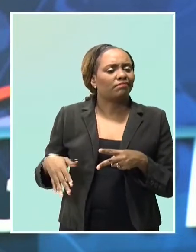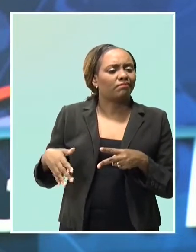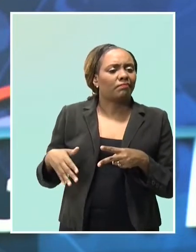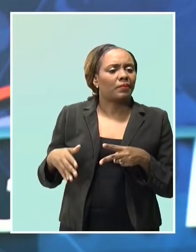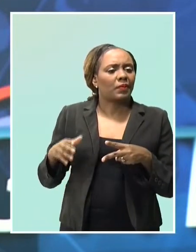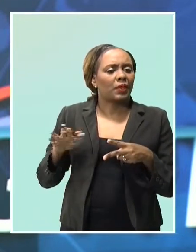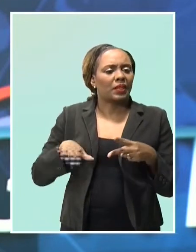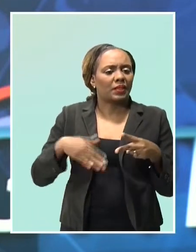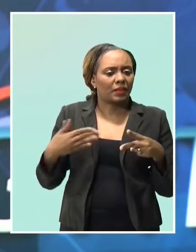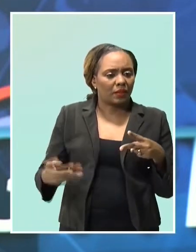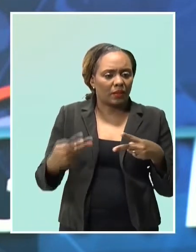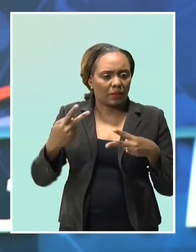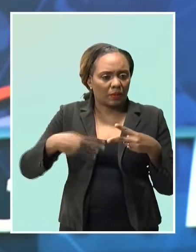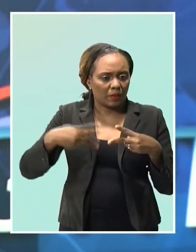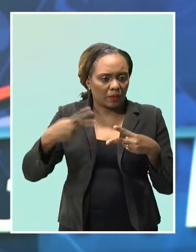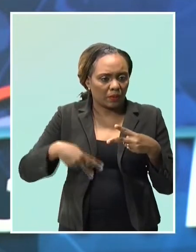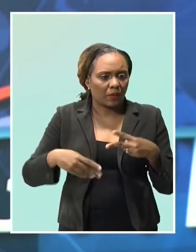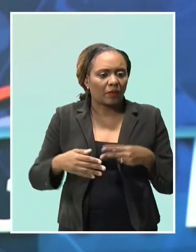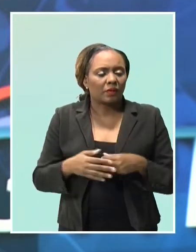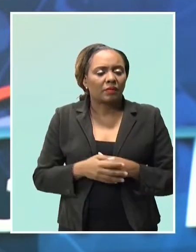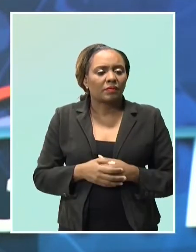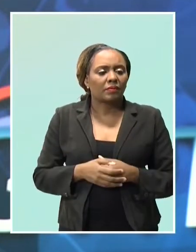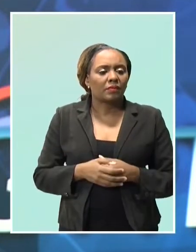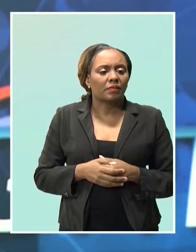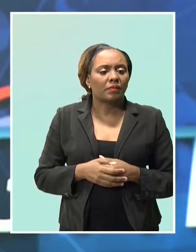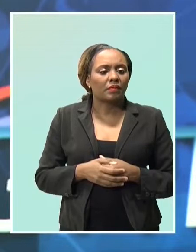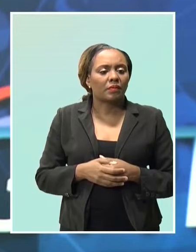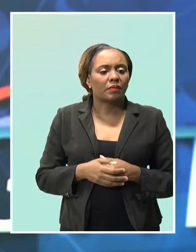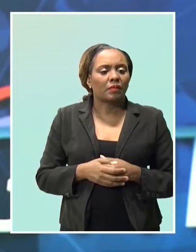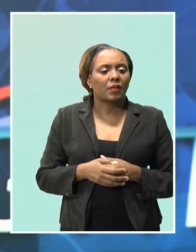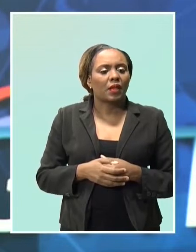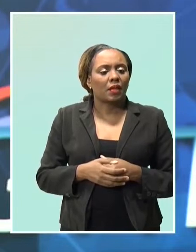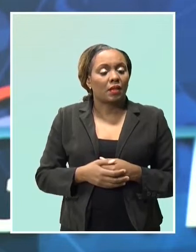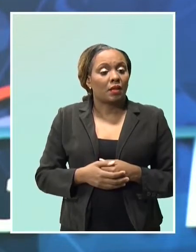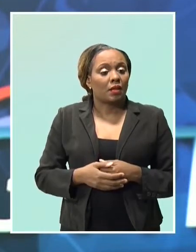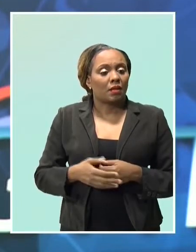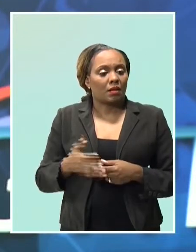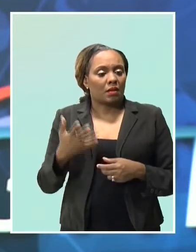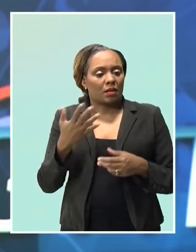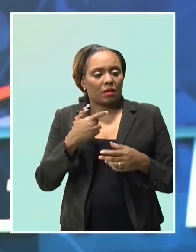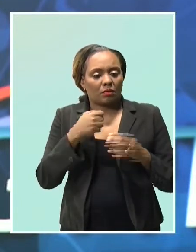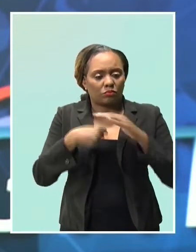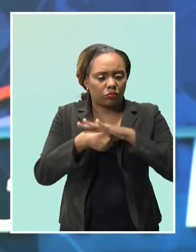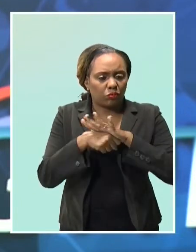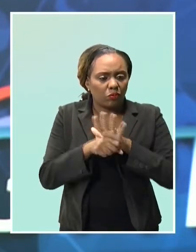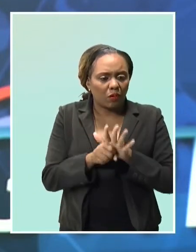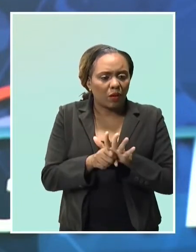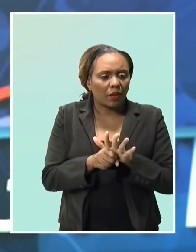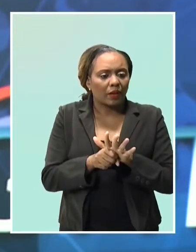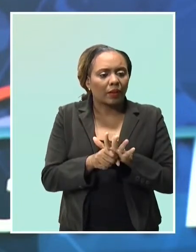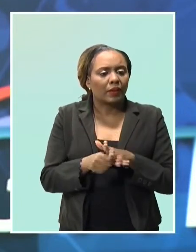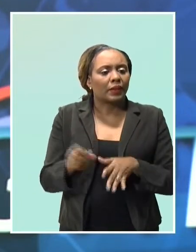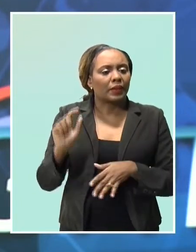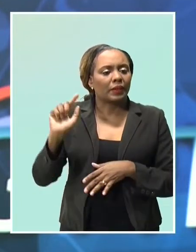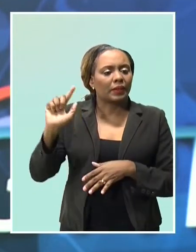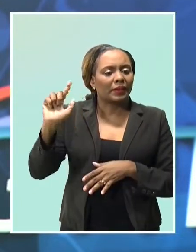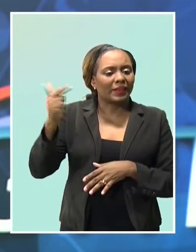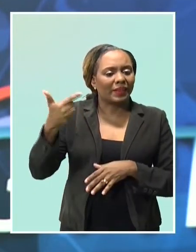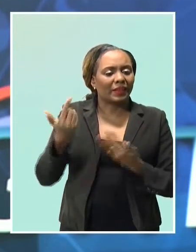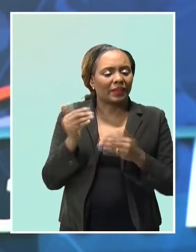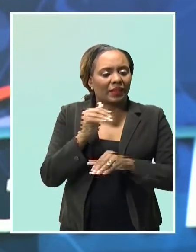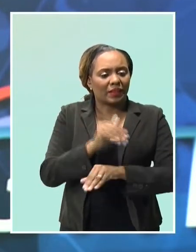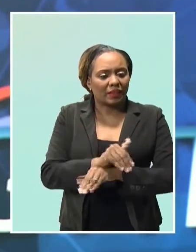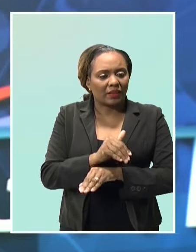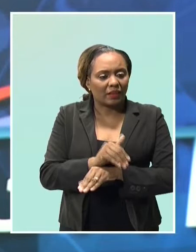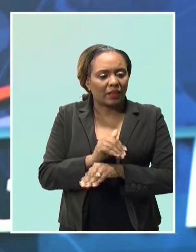earlier today. The news comes just a day after it was revealed two other Barbadians living in New York had already succumbed to COVID-19.